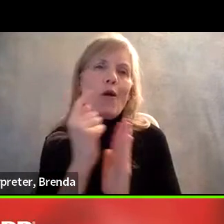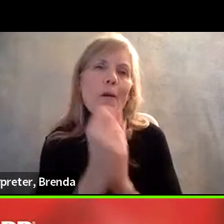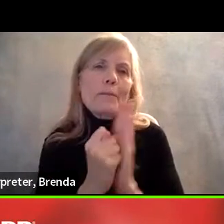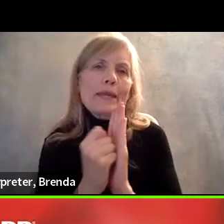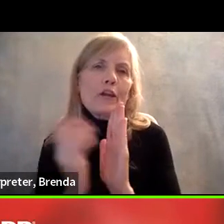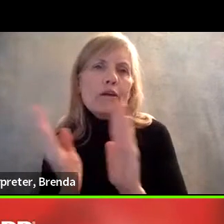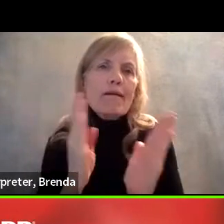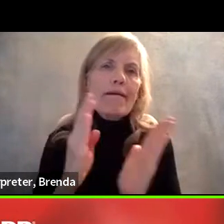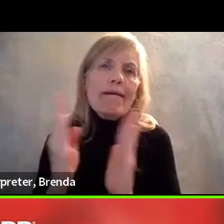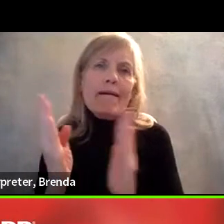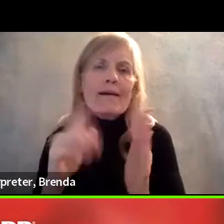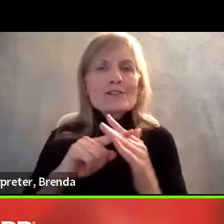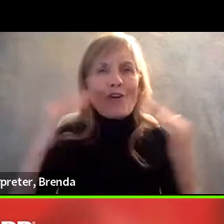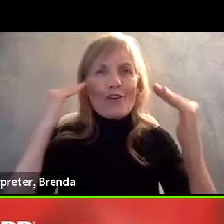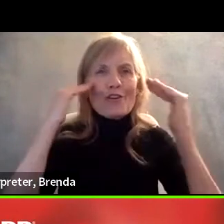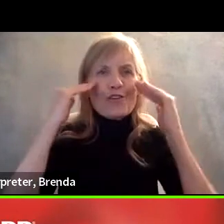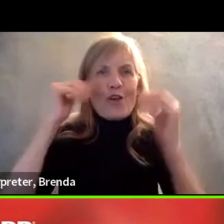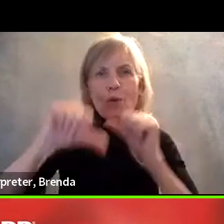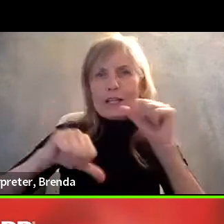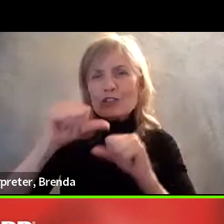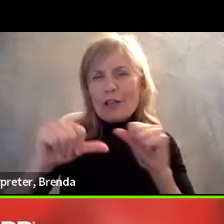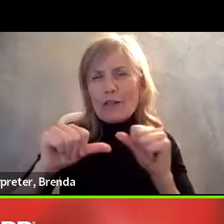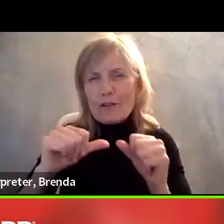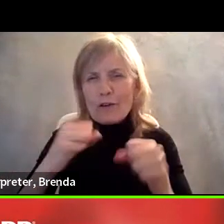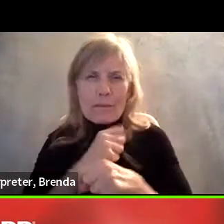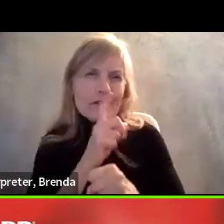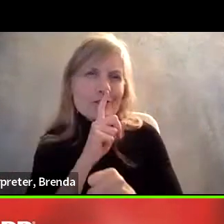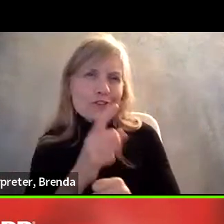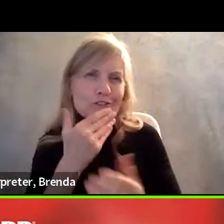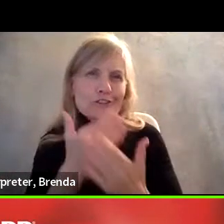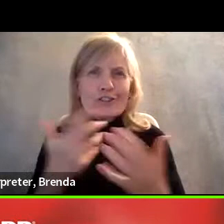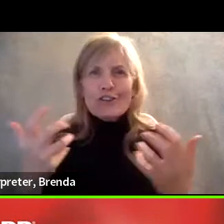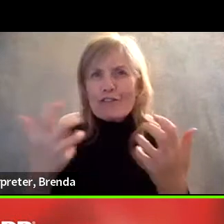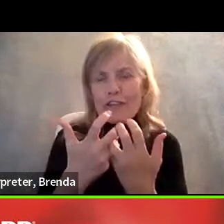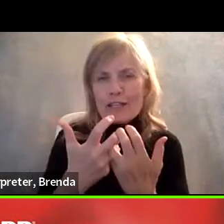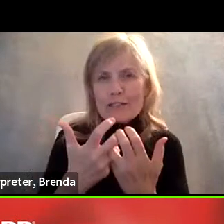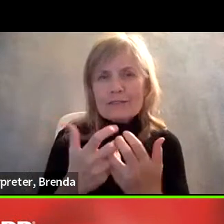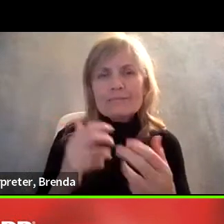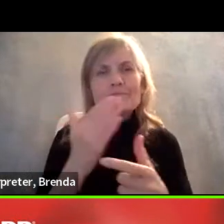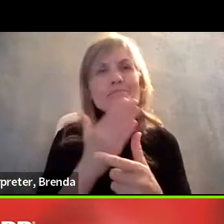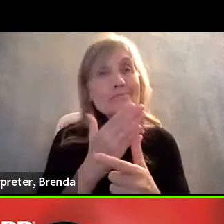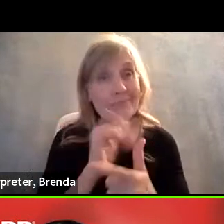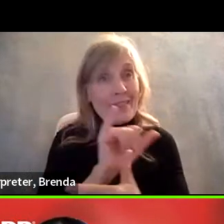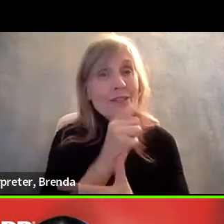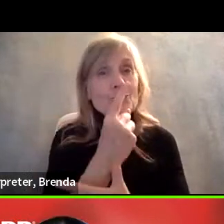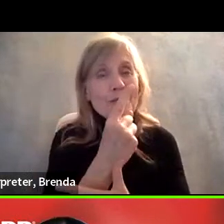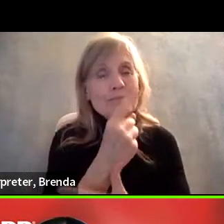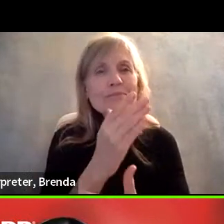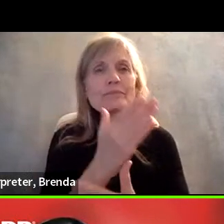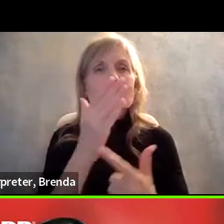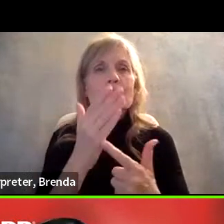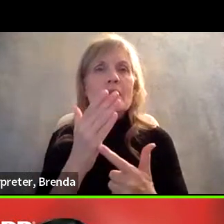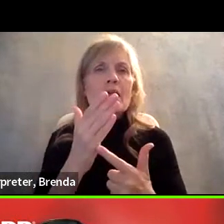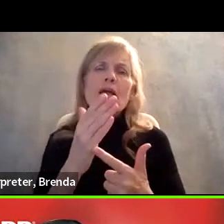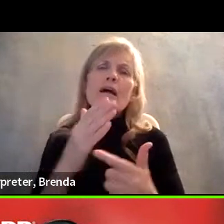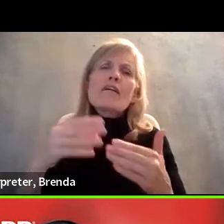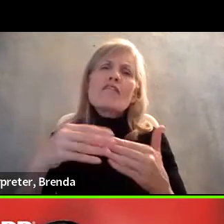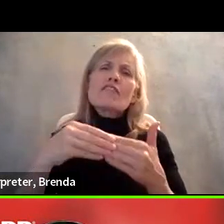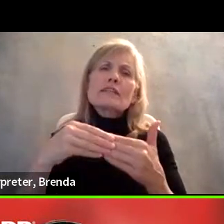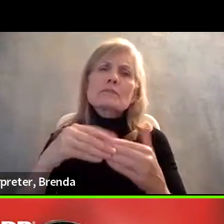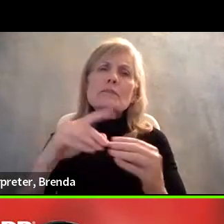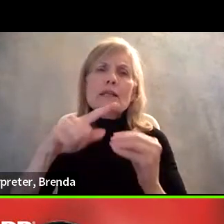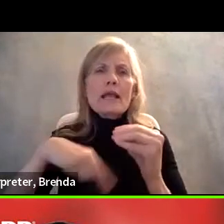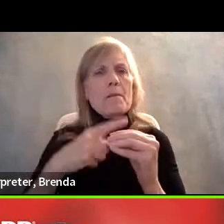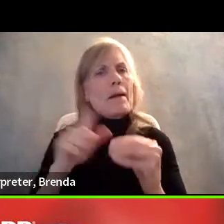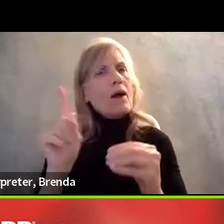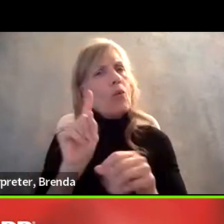and the, um, organization to see if it's a good fit, um, flexible flexibility in terms of place. So remote work is